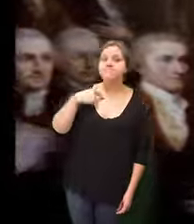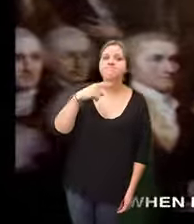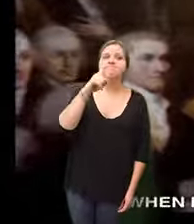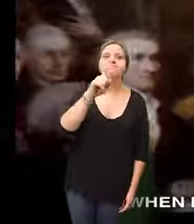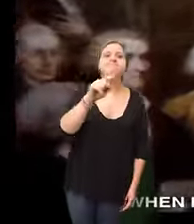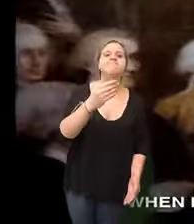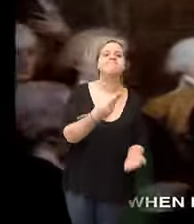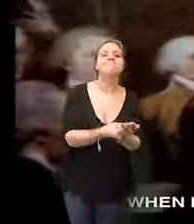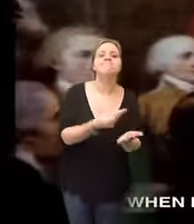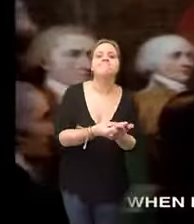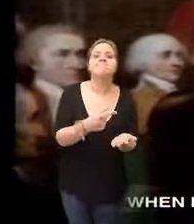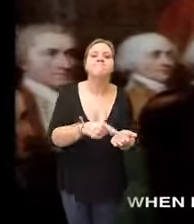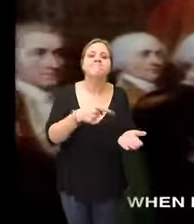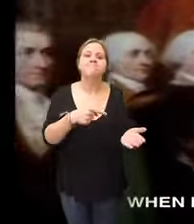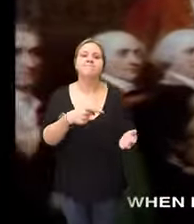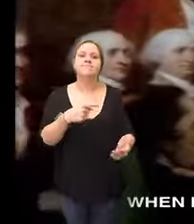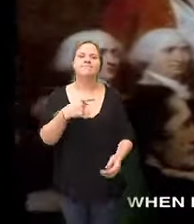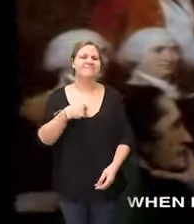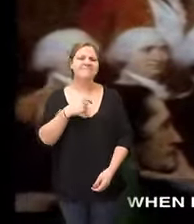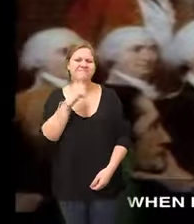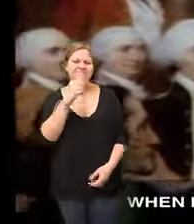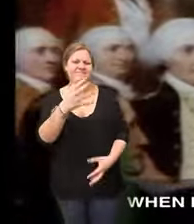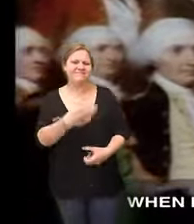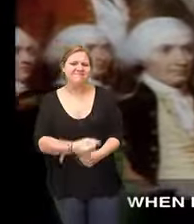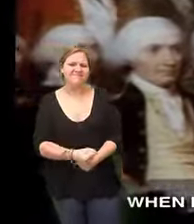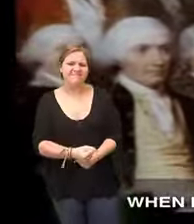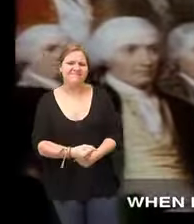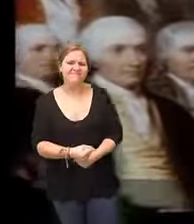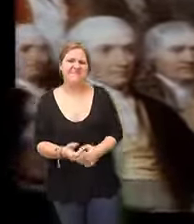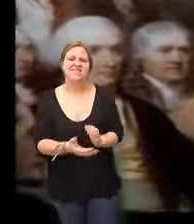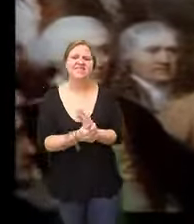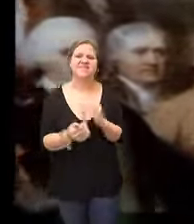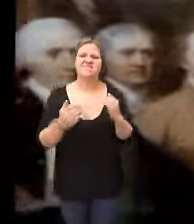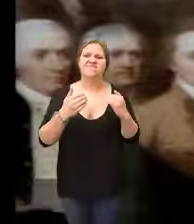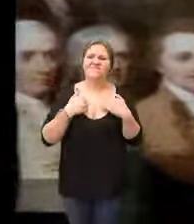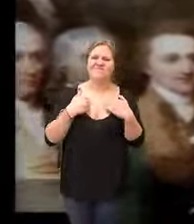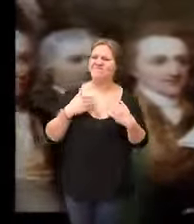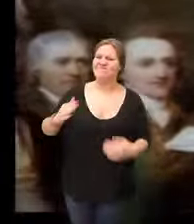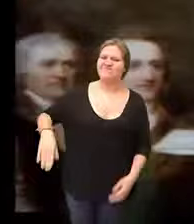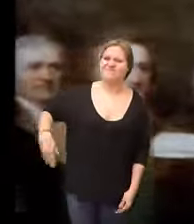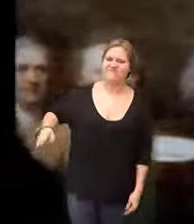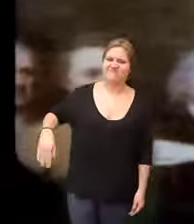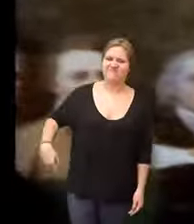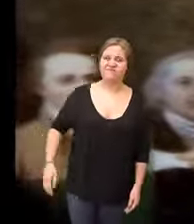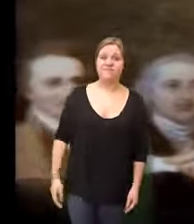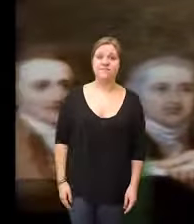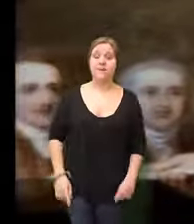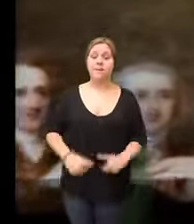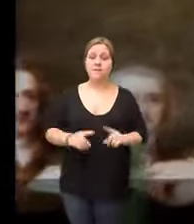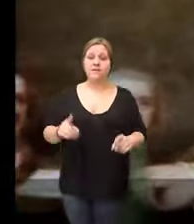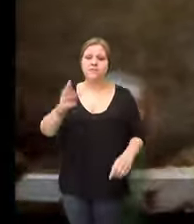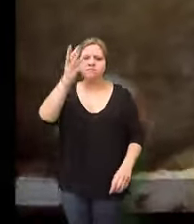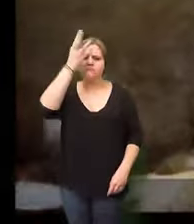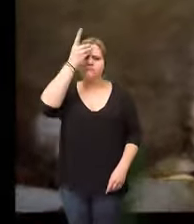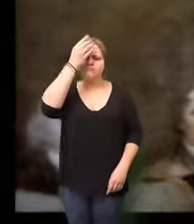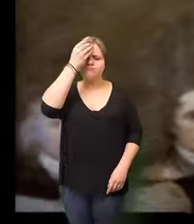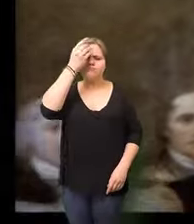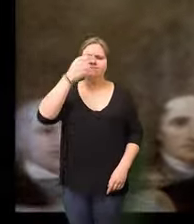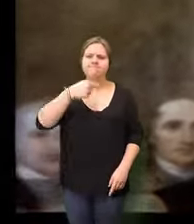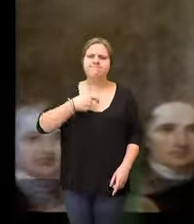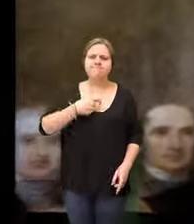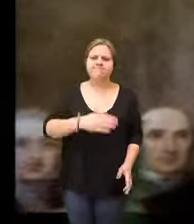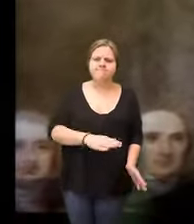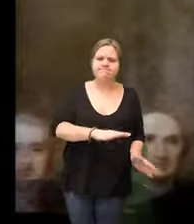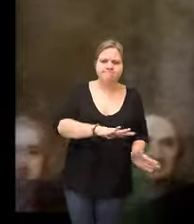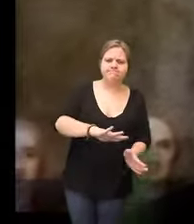many years ago when I accepted your commission I never thought I had the abilities to